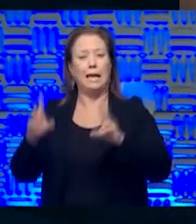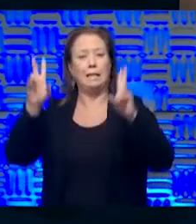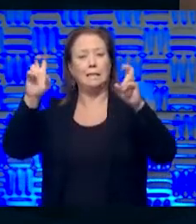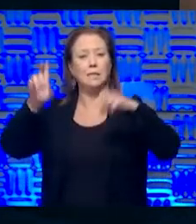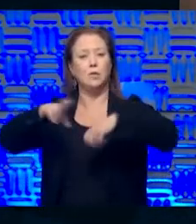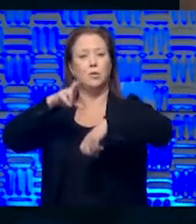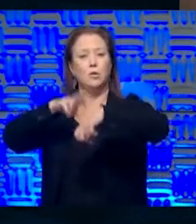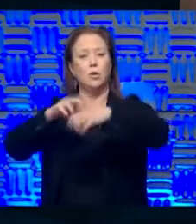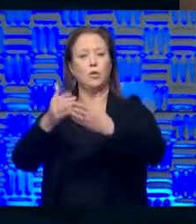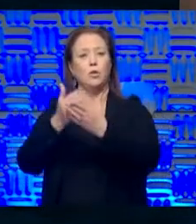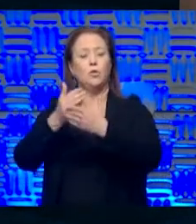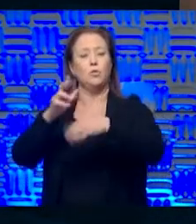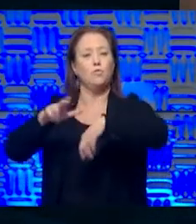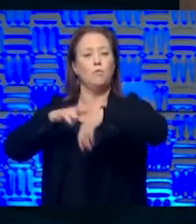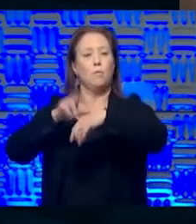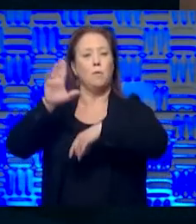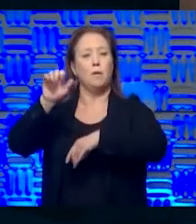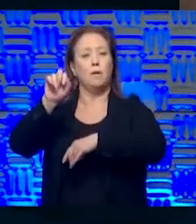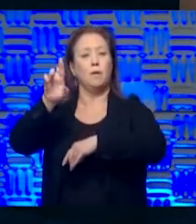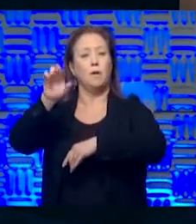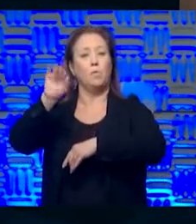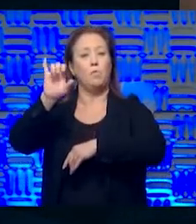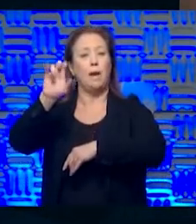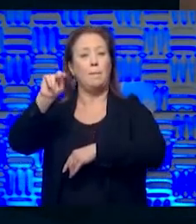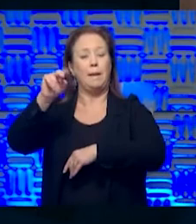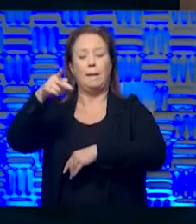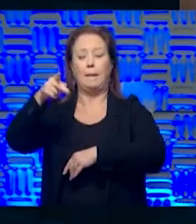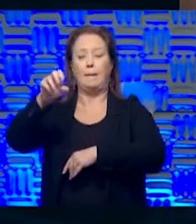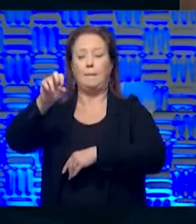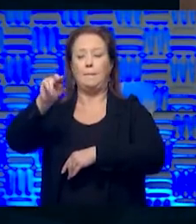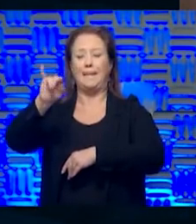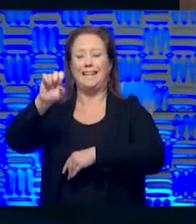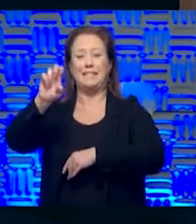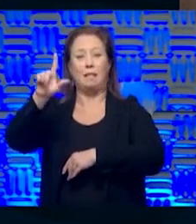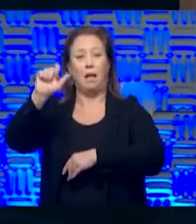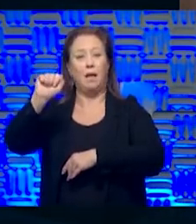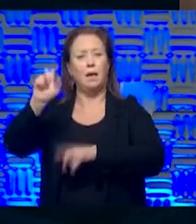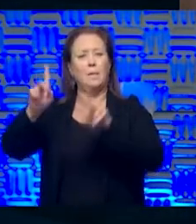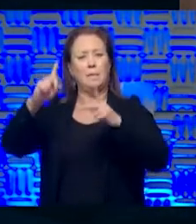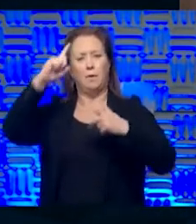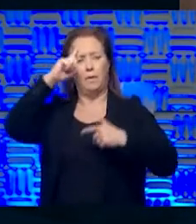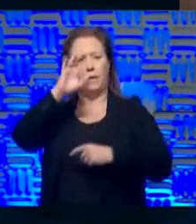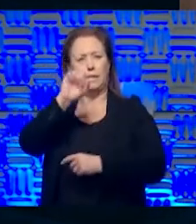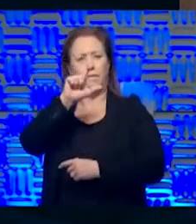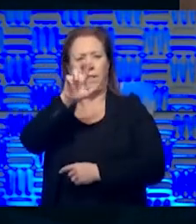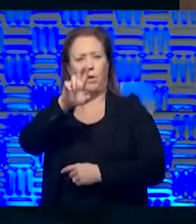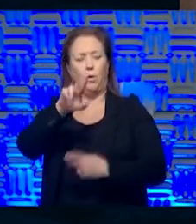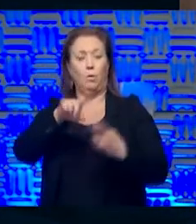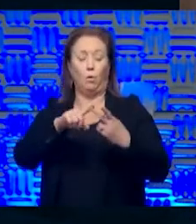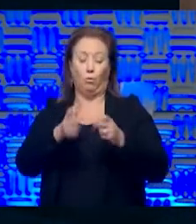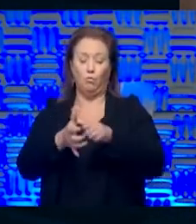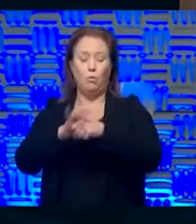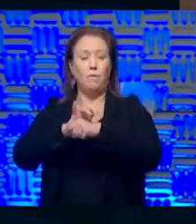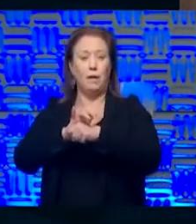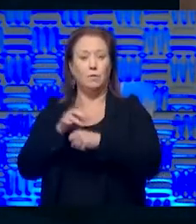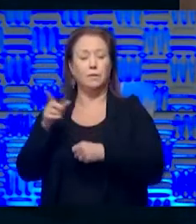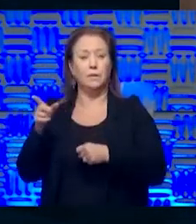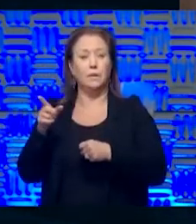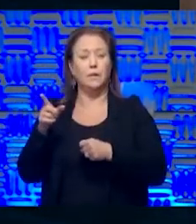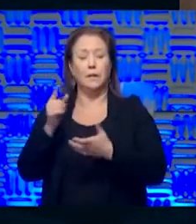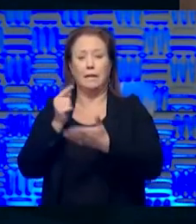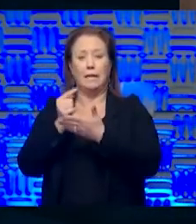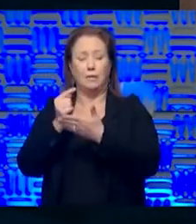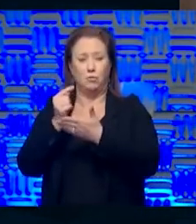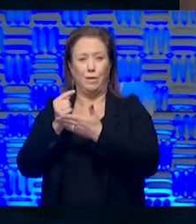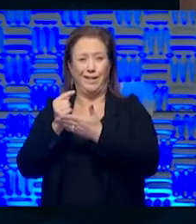in the Arabian Peninsula. When people come in with what looks like it might be influenza, they see their influenza or coronavirus, and they treat